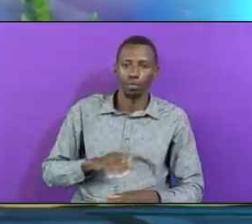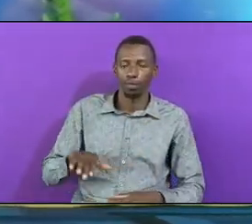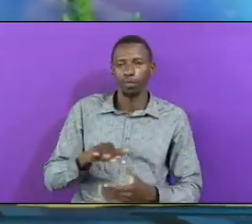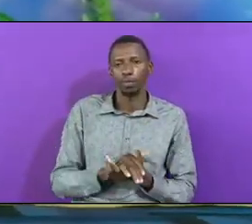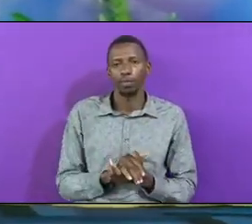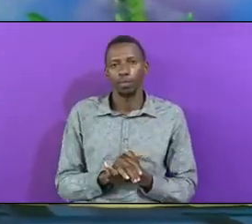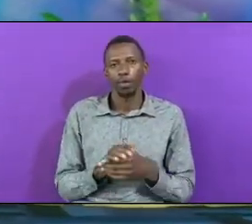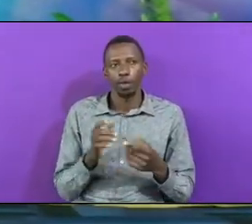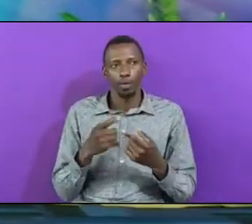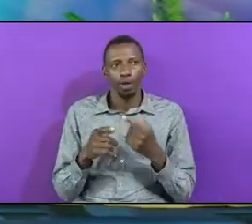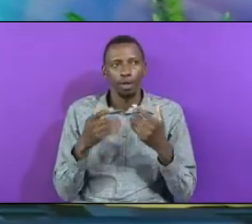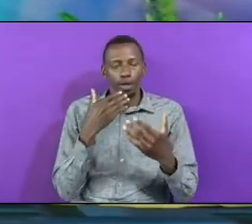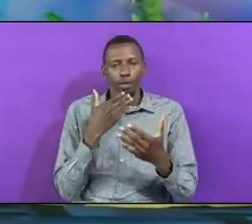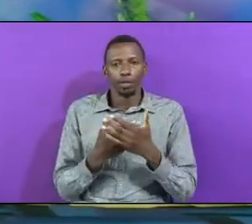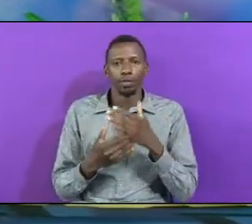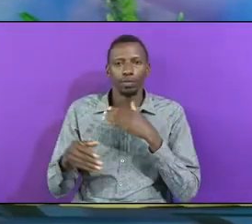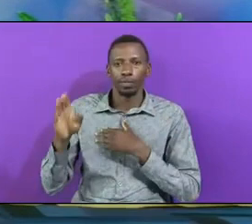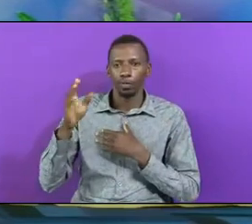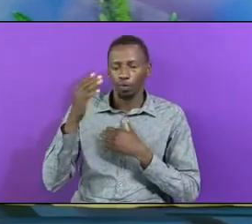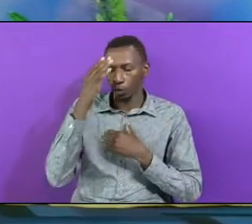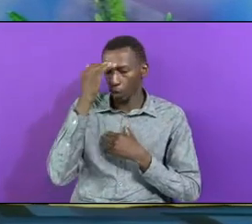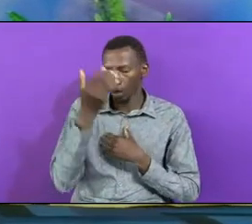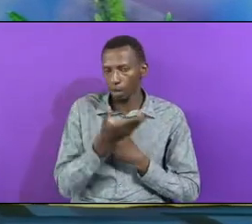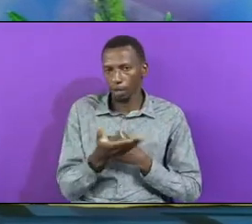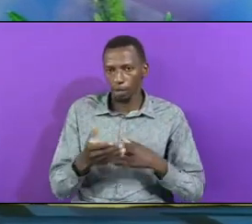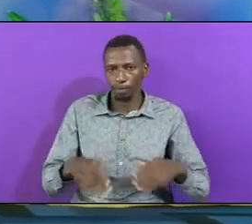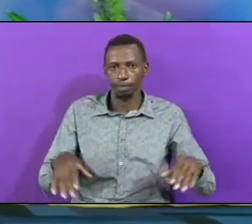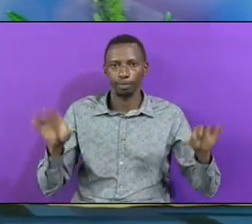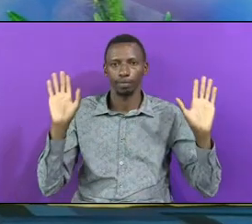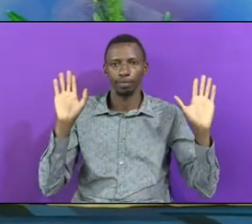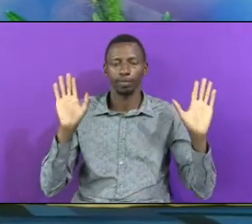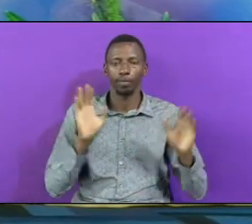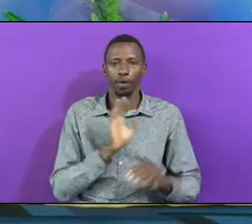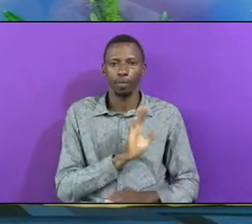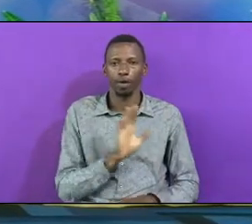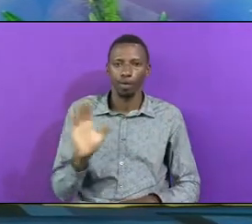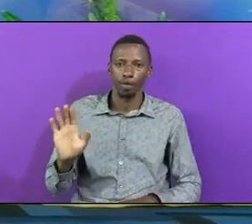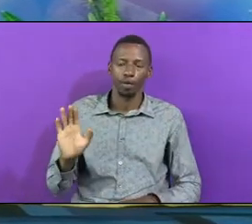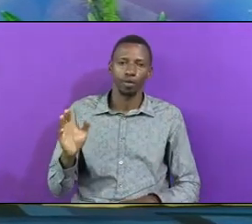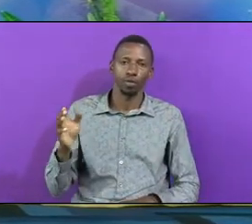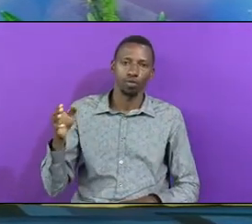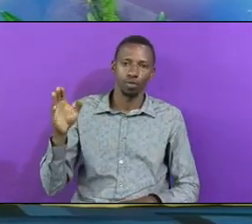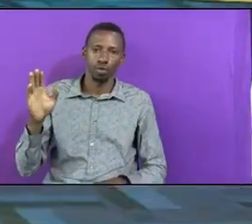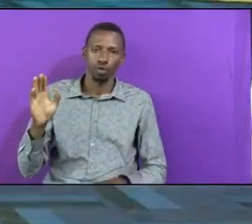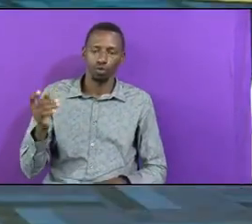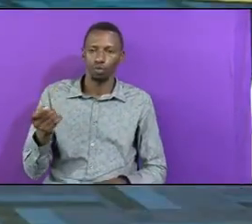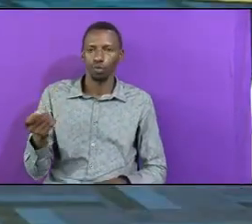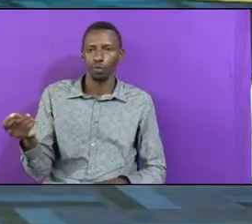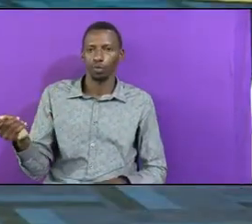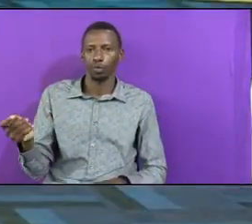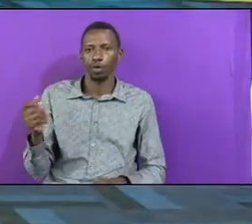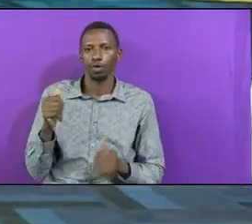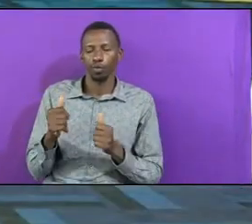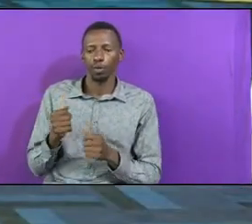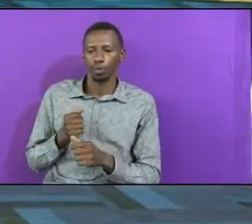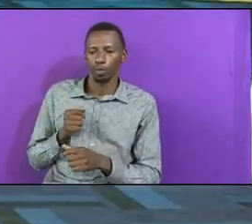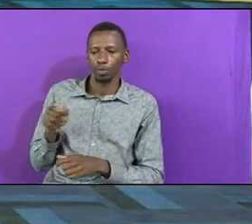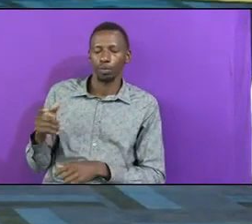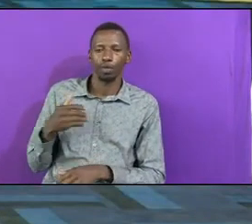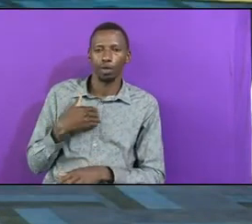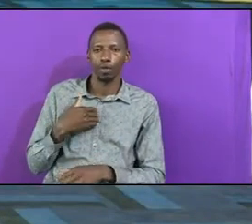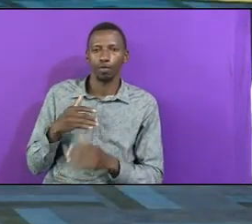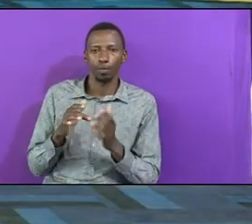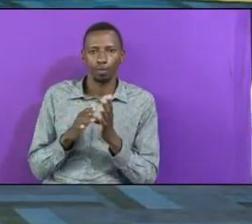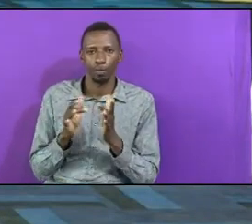But We Thank God They Gave Up Their Gods And Rachel Gave Up Other Gods That She Had And The